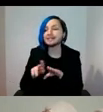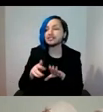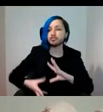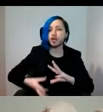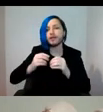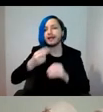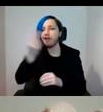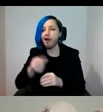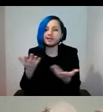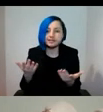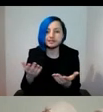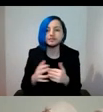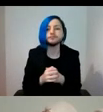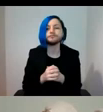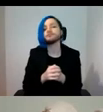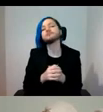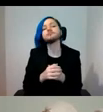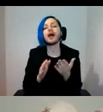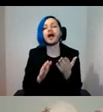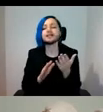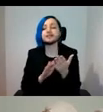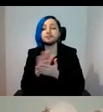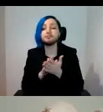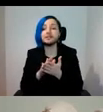artists, and hence the projects in their collections.